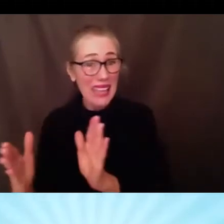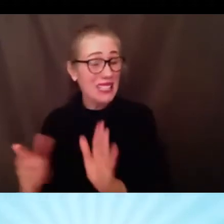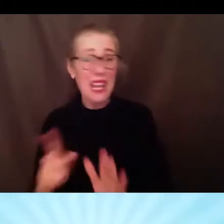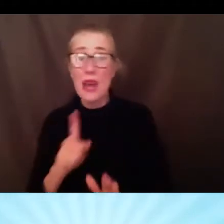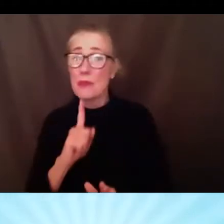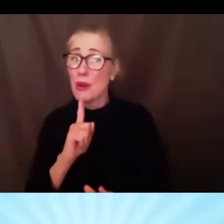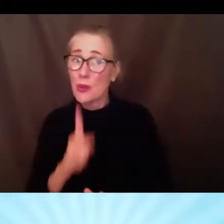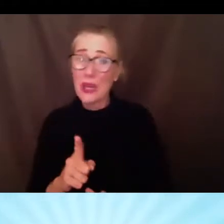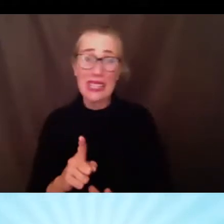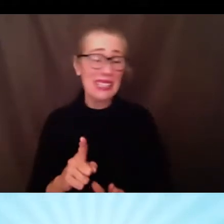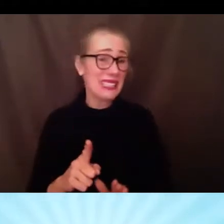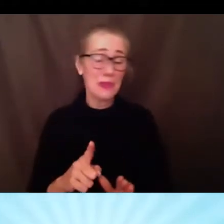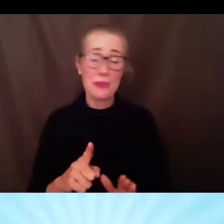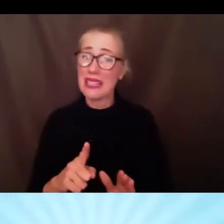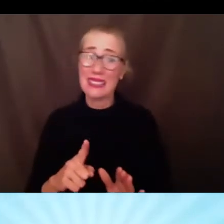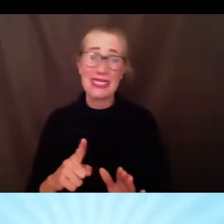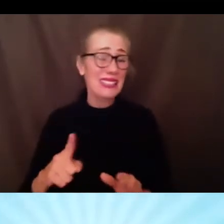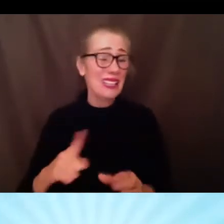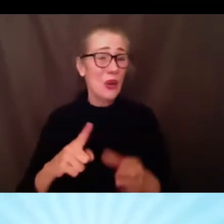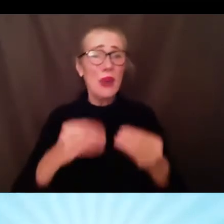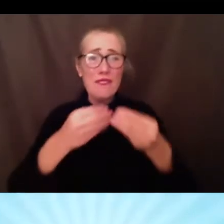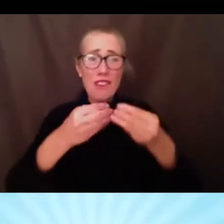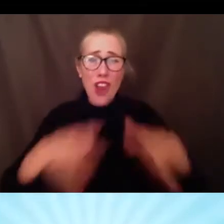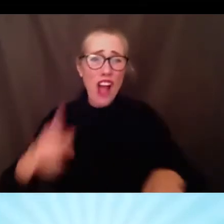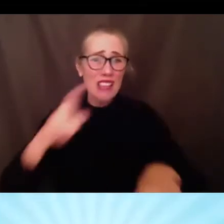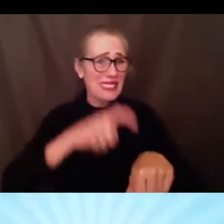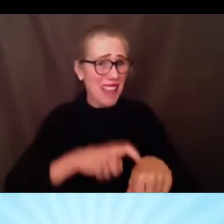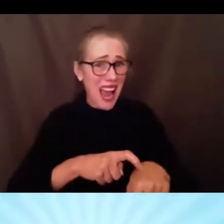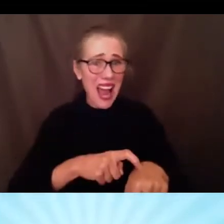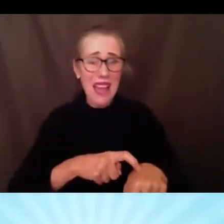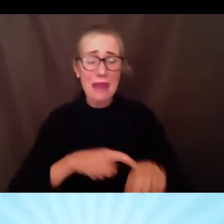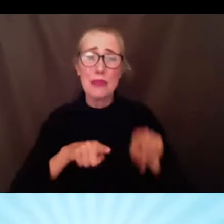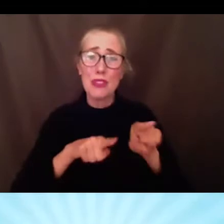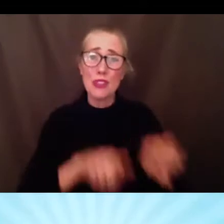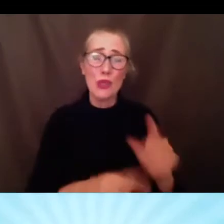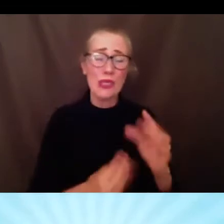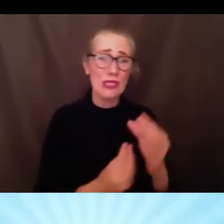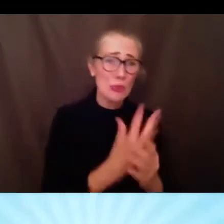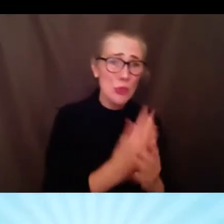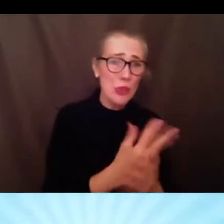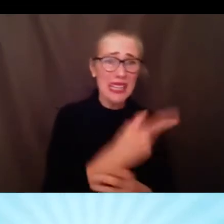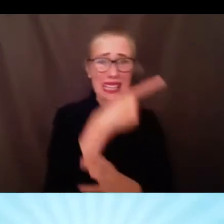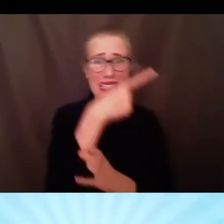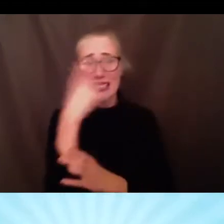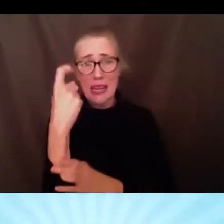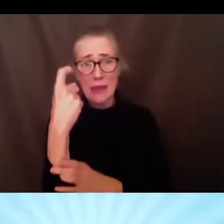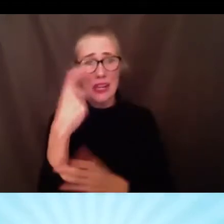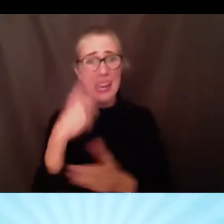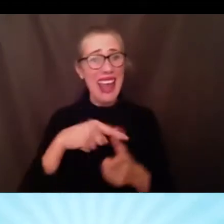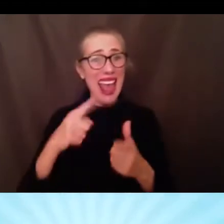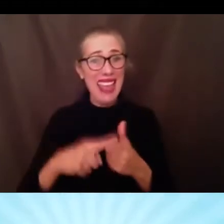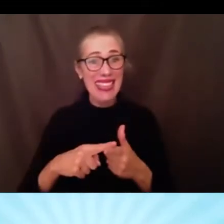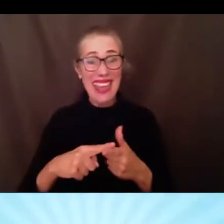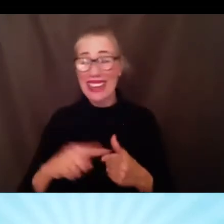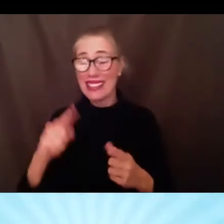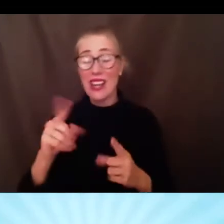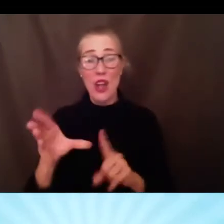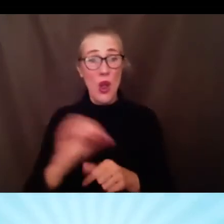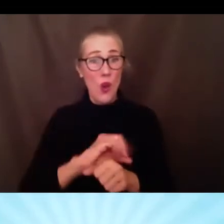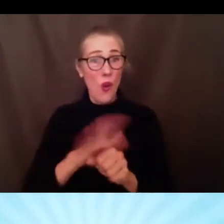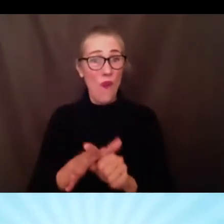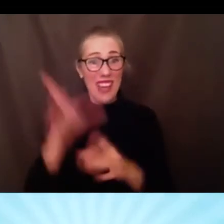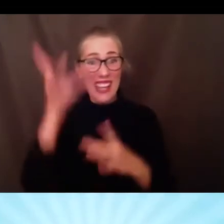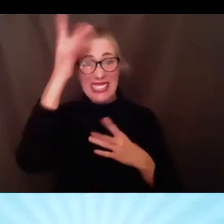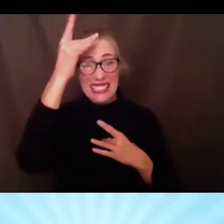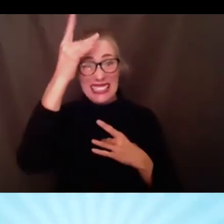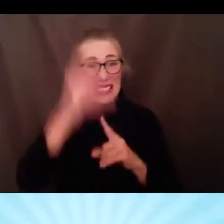it caused the district to lose precious time over the spring and summer and then when infection rates changed this forced a reset in